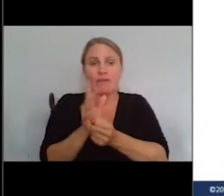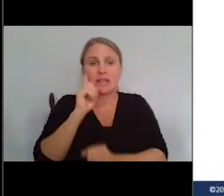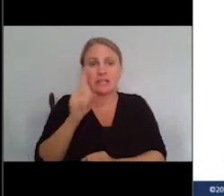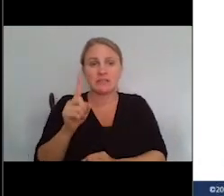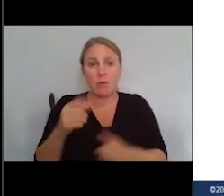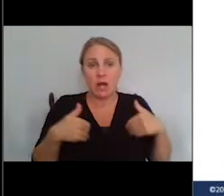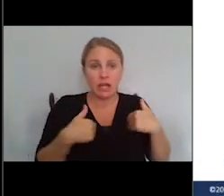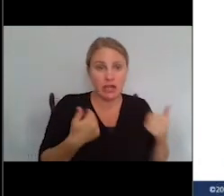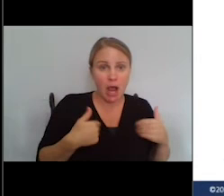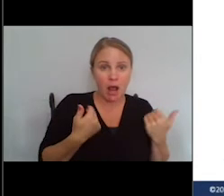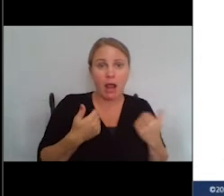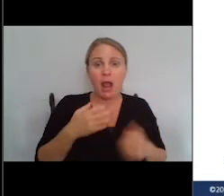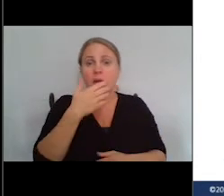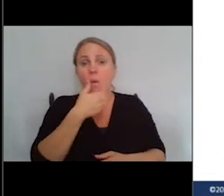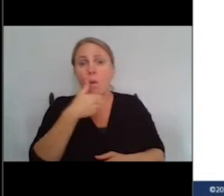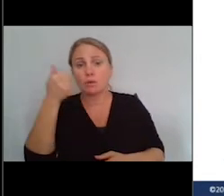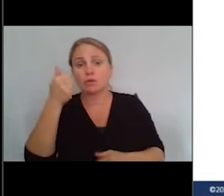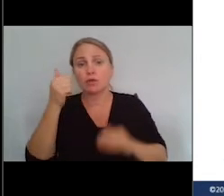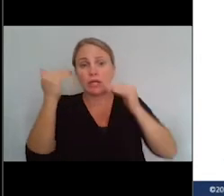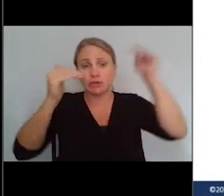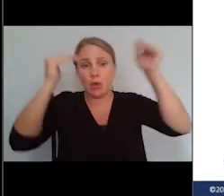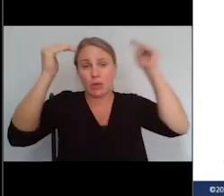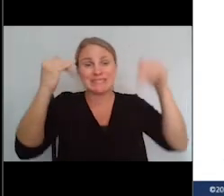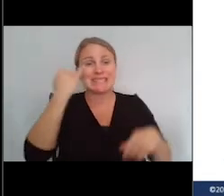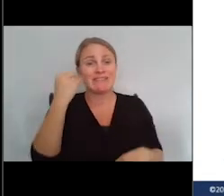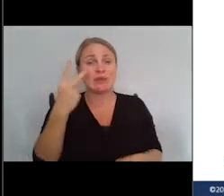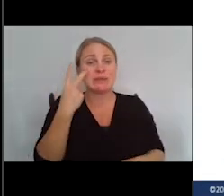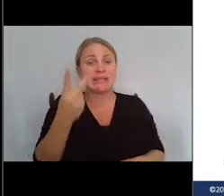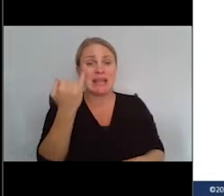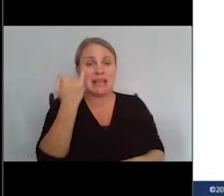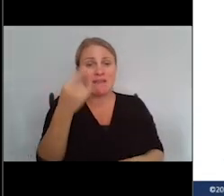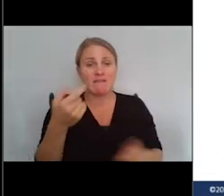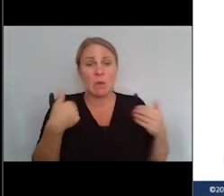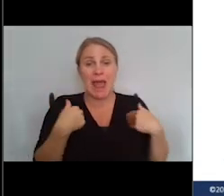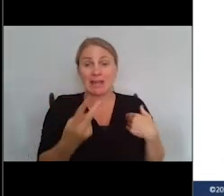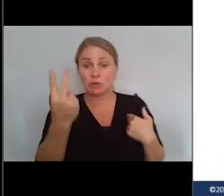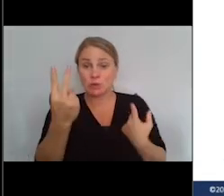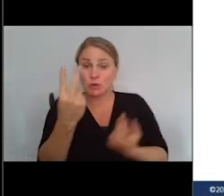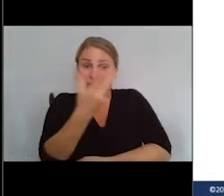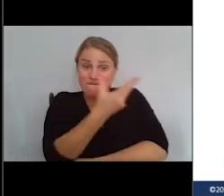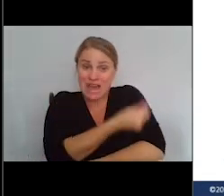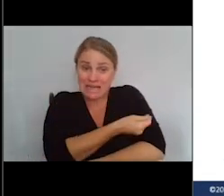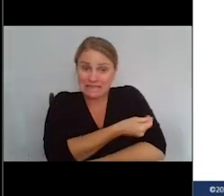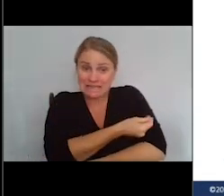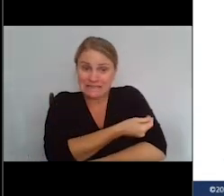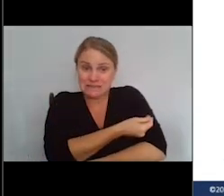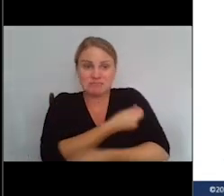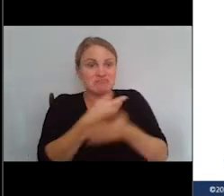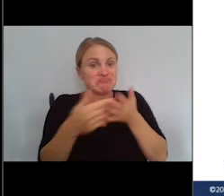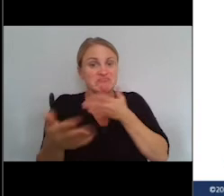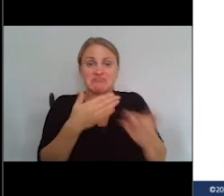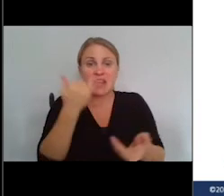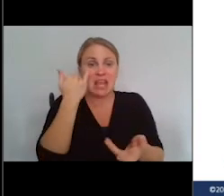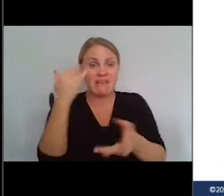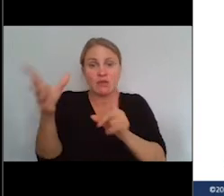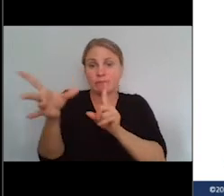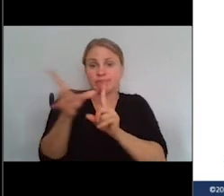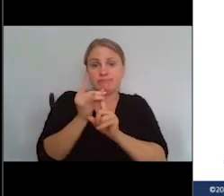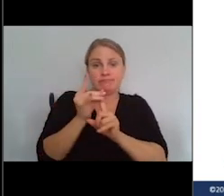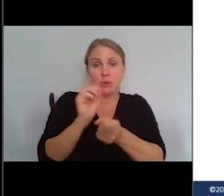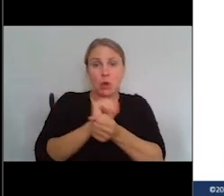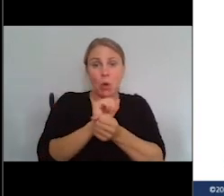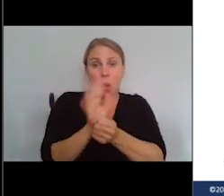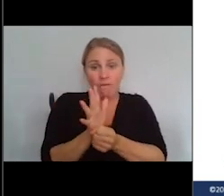adults, and what you're seeing is if you've had two doses of COVID vaccine, even if you get COVID after the vaccine,